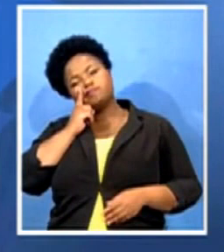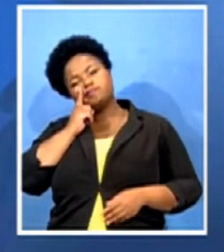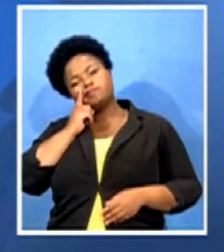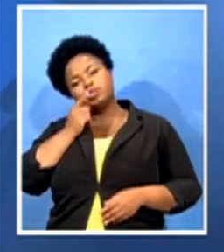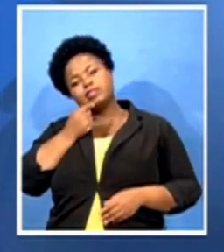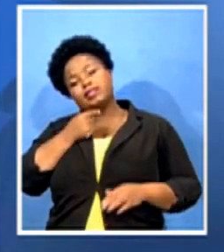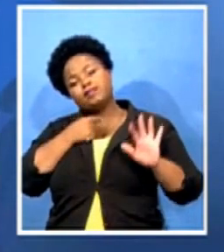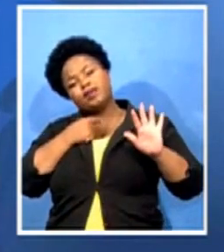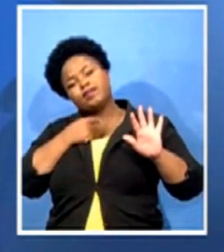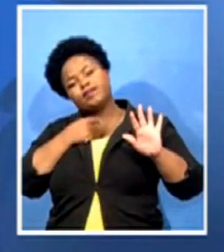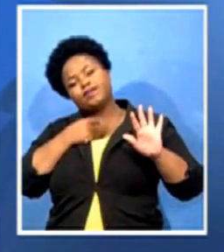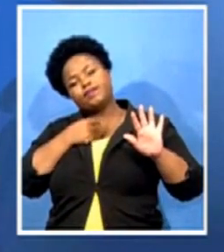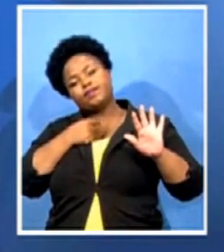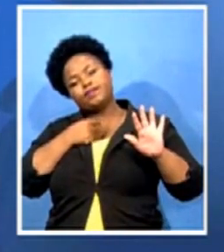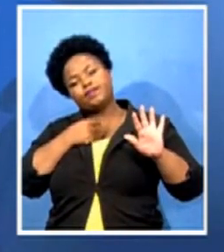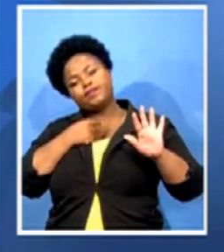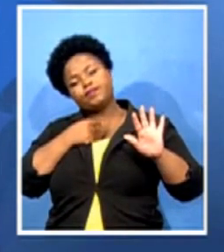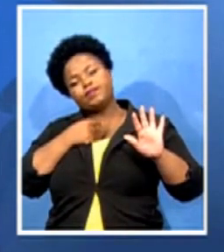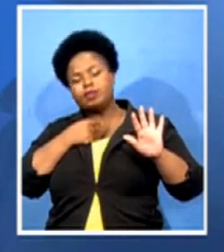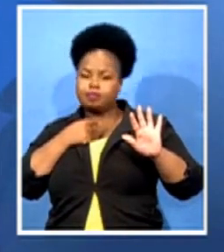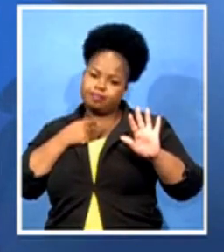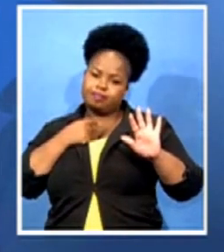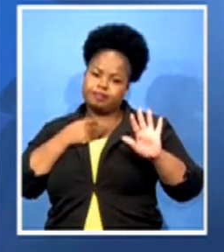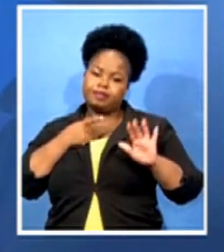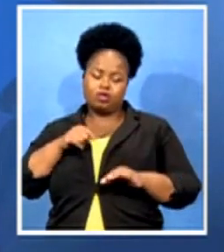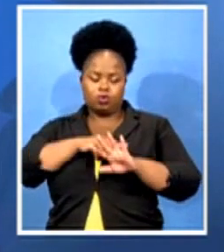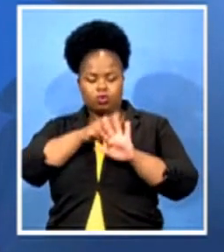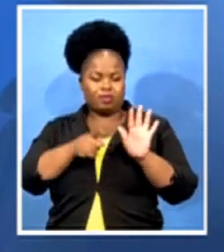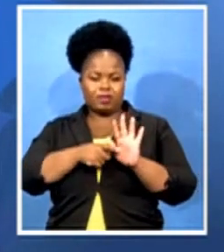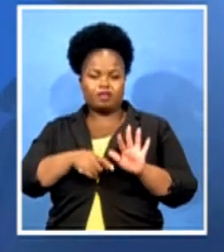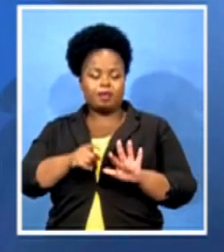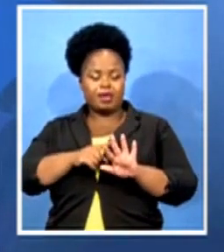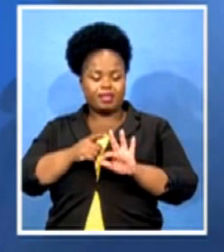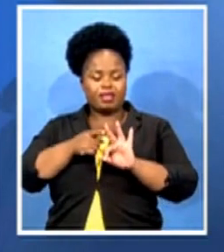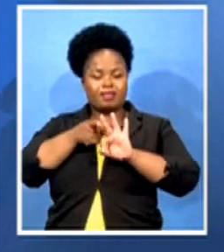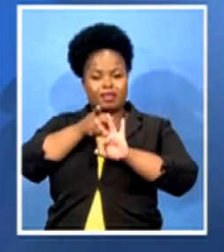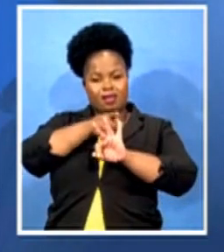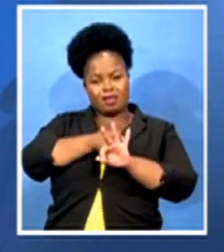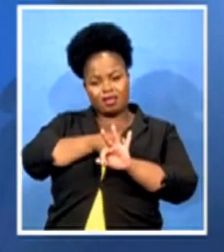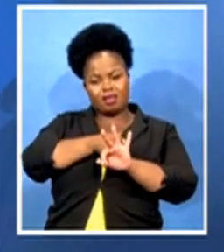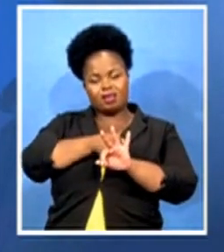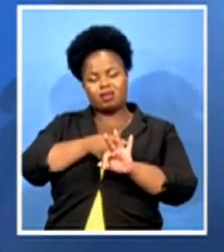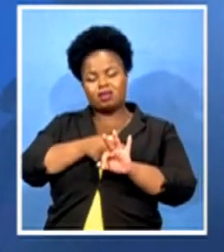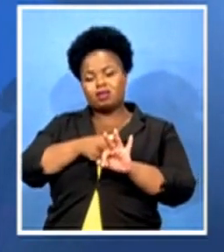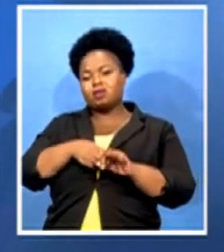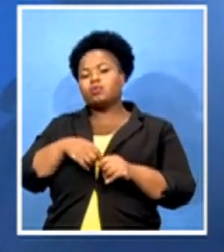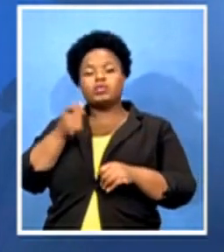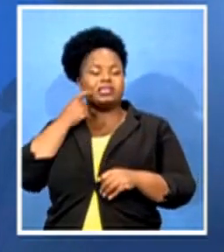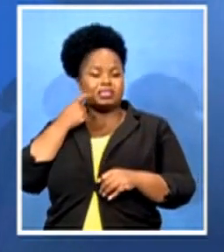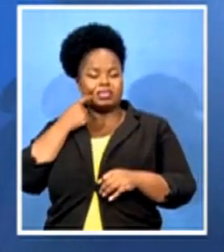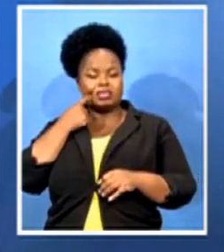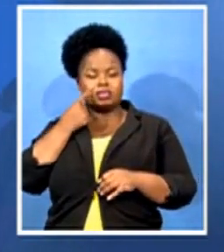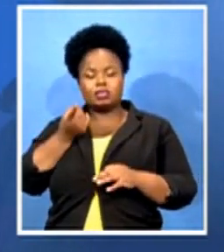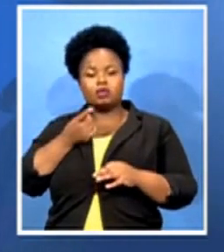These are the deaths that only three of them, we were able to, an inquest has been opened. Again,